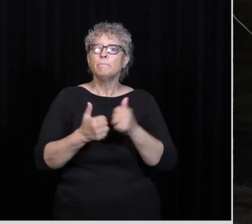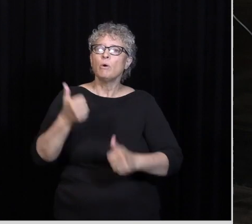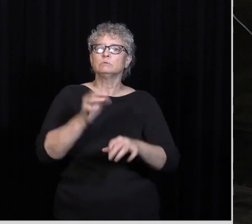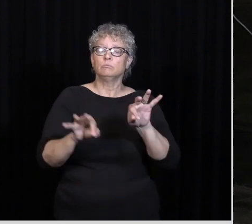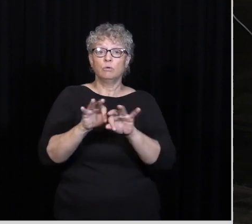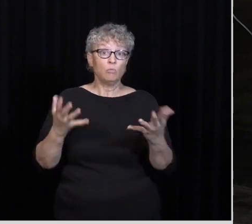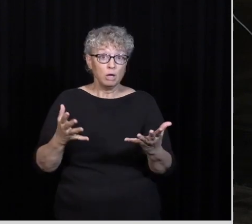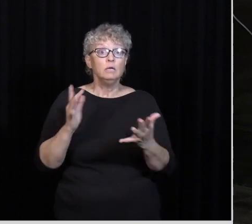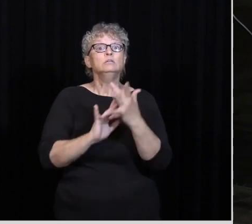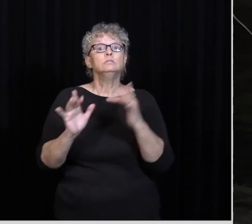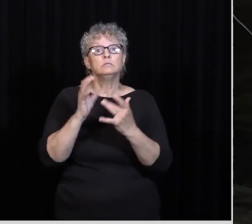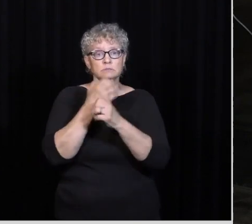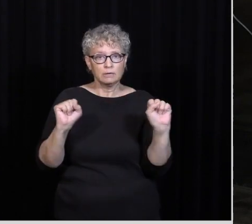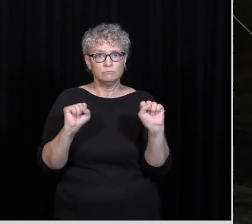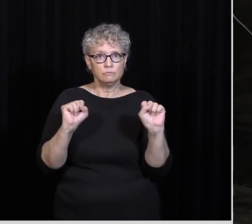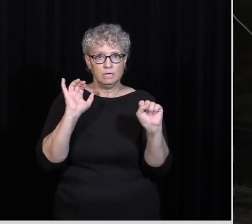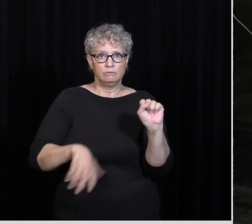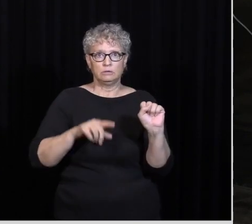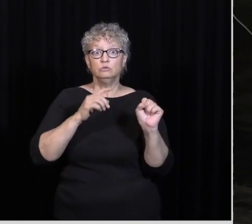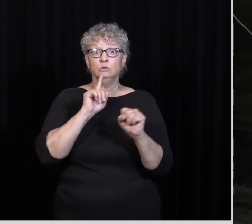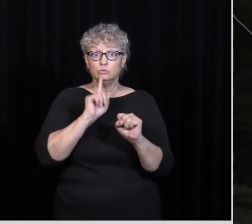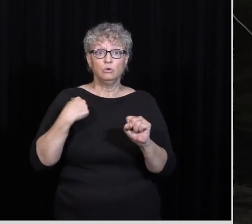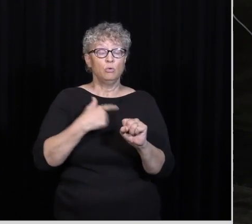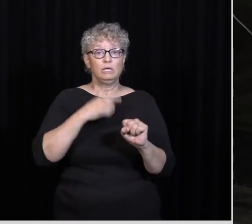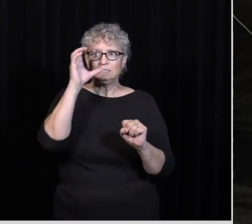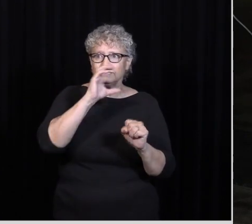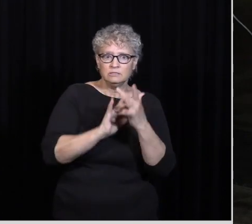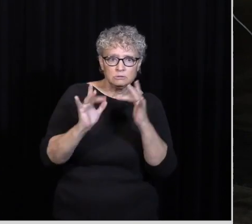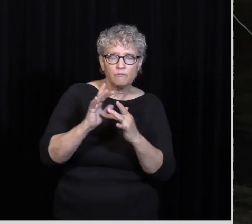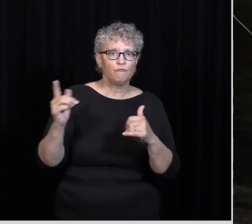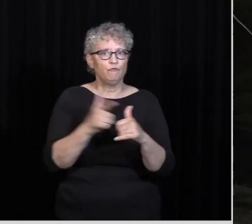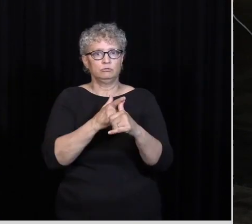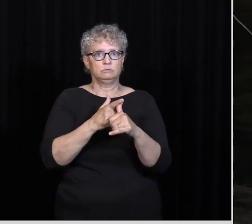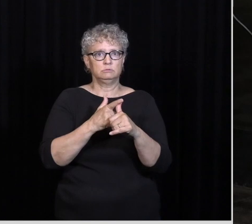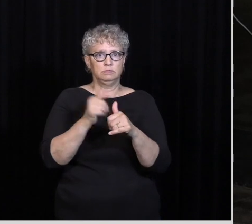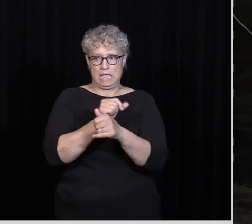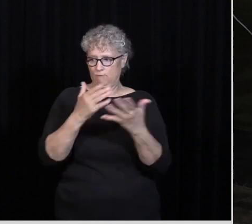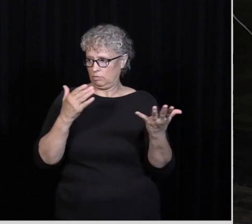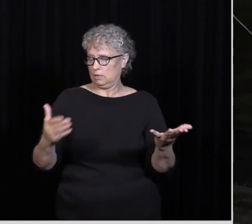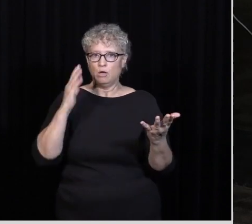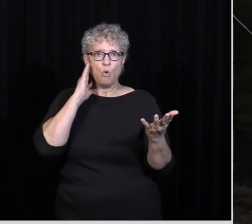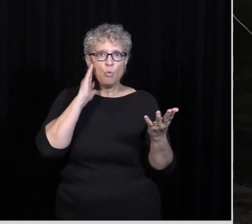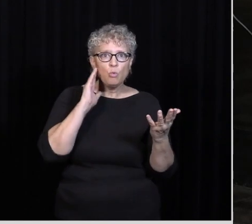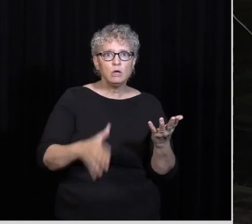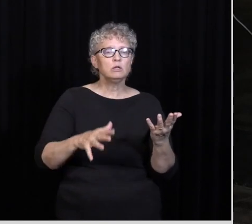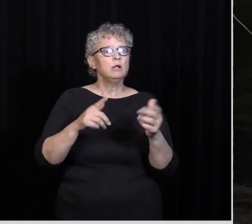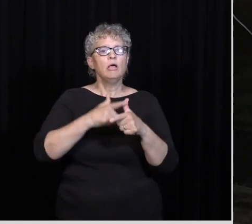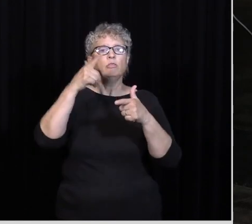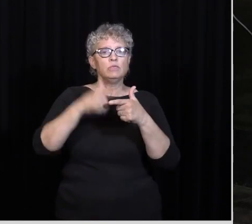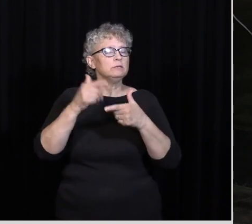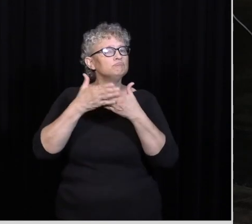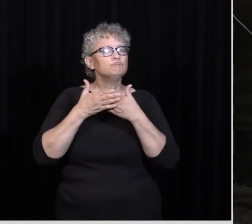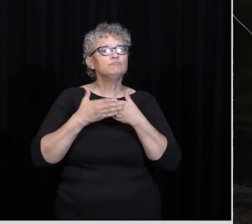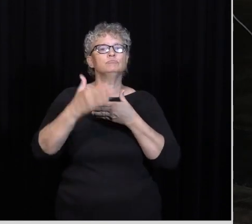saves And if that's true We seek Jesus first And when we seek Jesus first Listen, everything else Flows out of that You know, you know